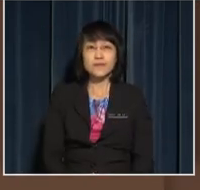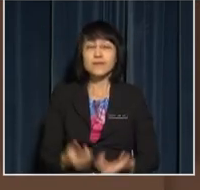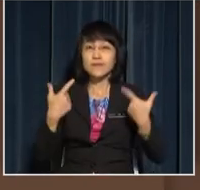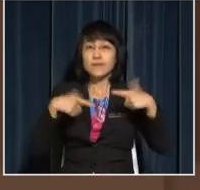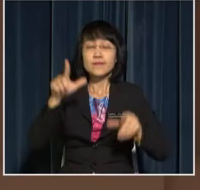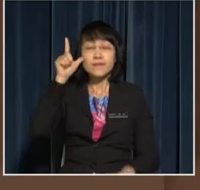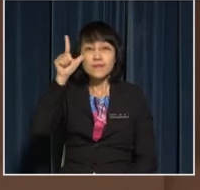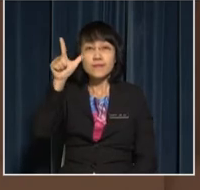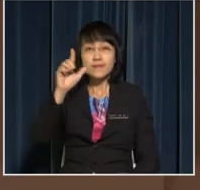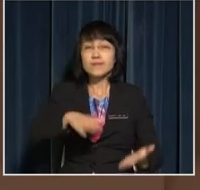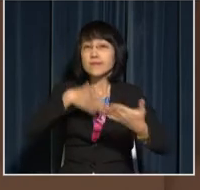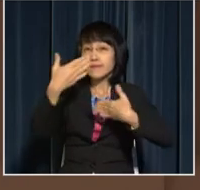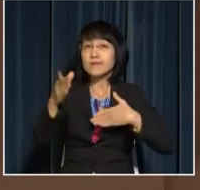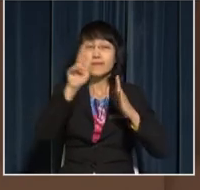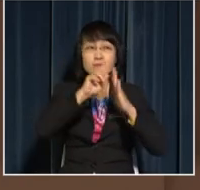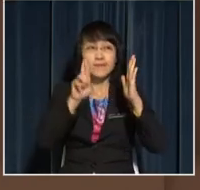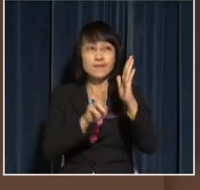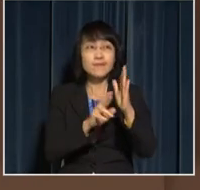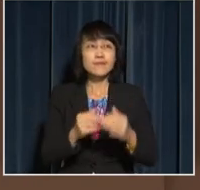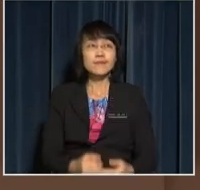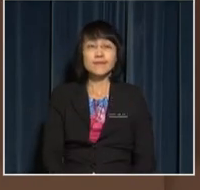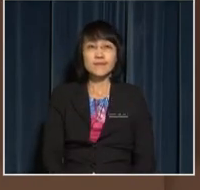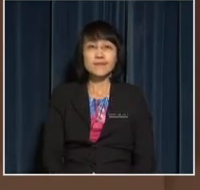Let's take a look at the next room